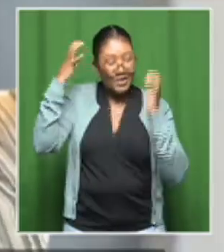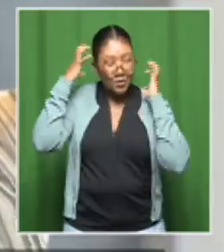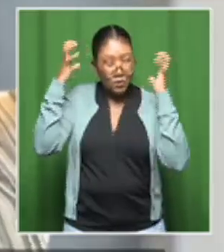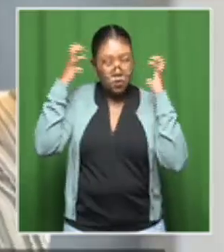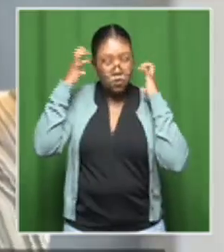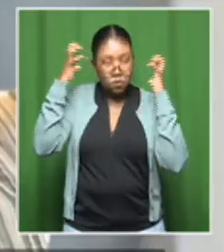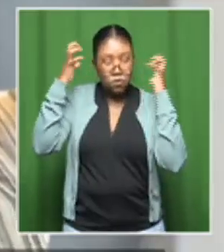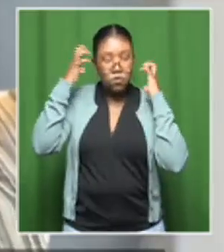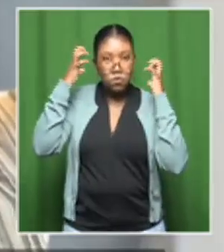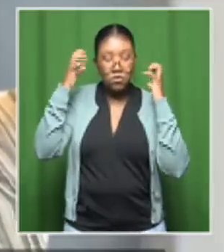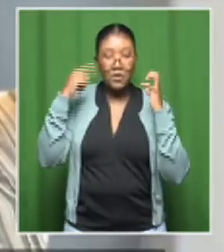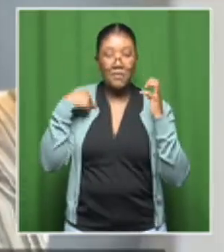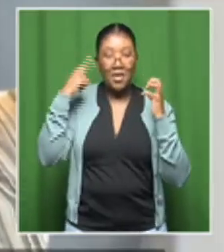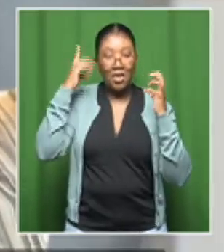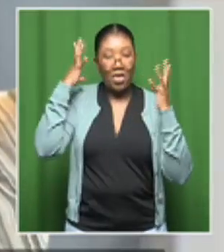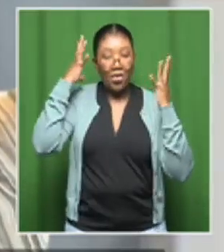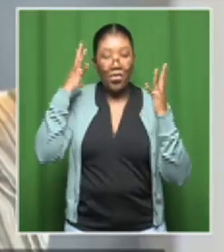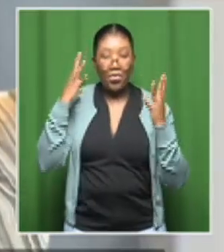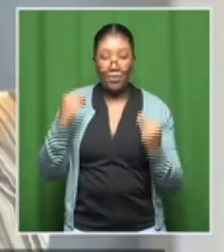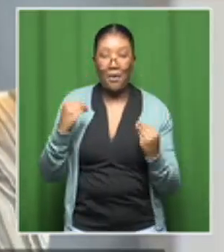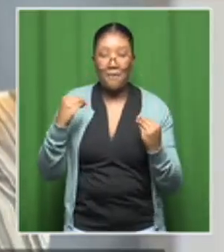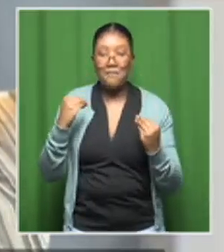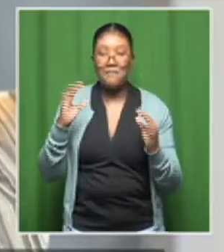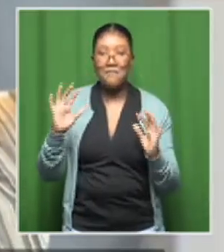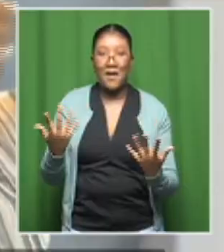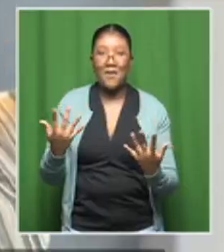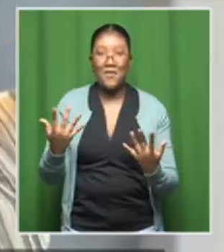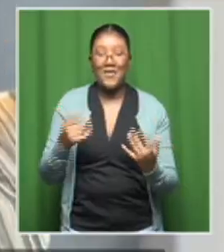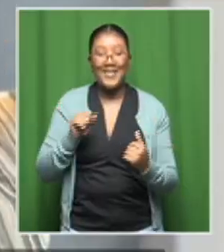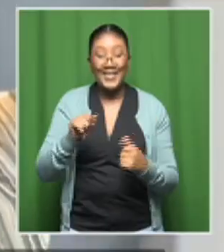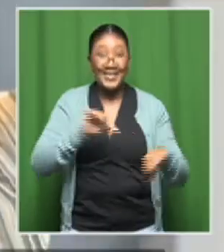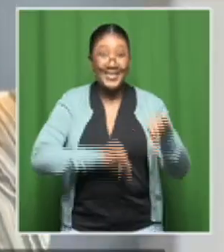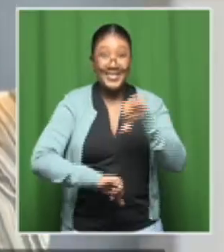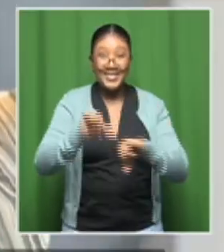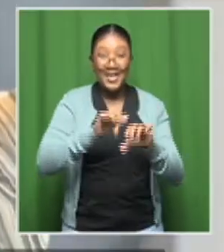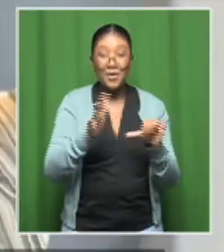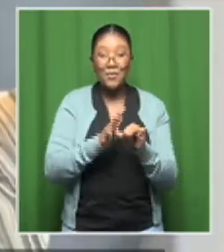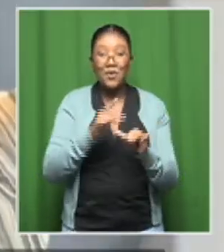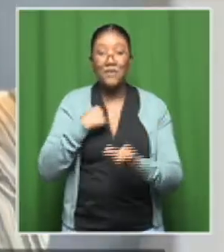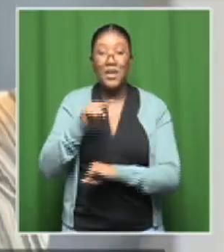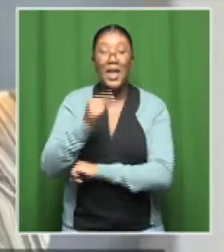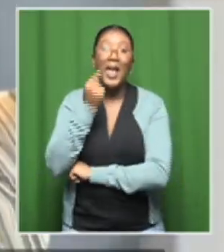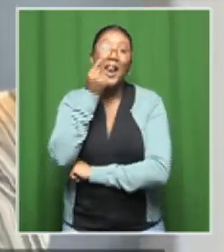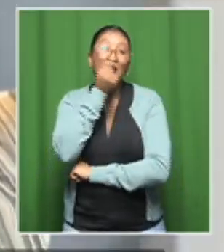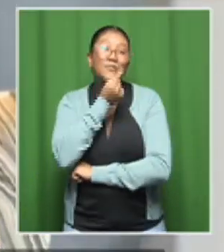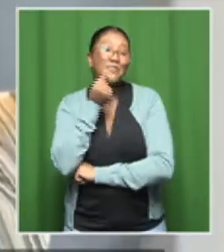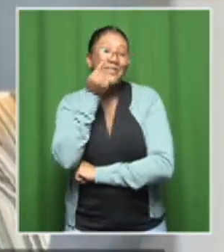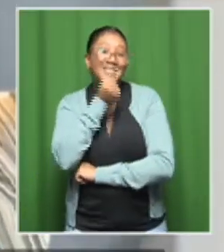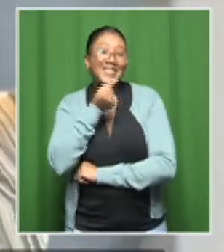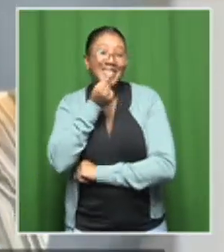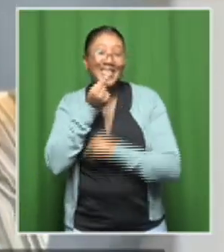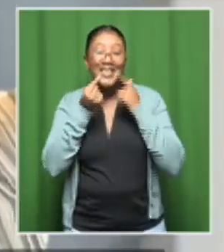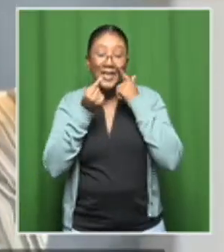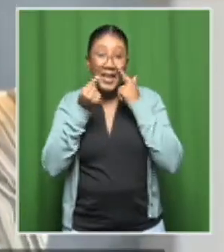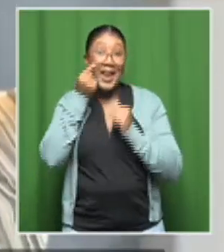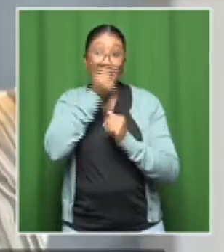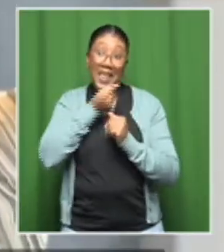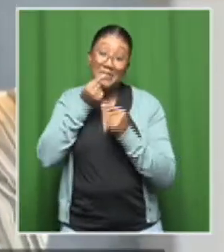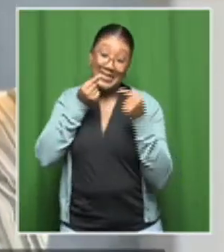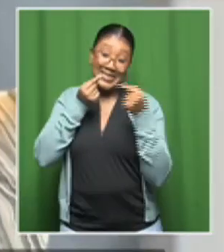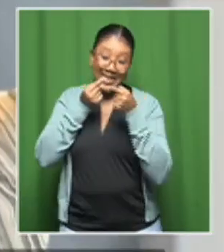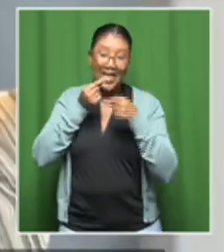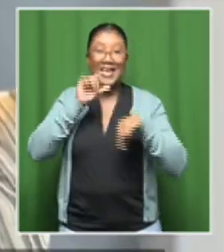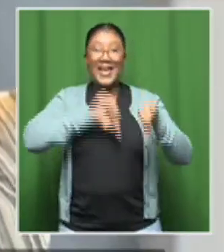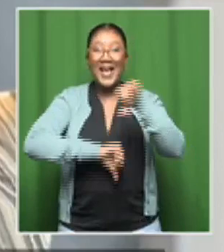is instilled in everything that we do. And I always say, when you put on that lipstick, ladies, know that there was science behind that